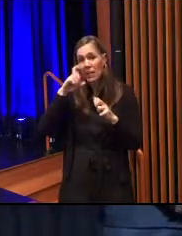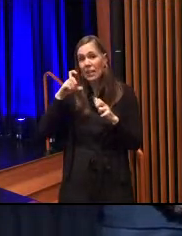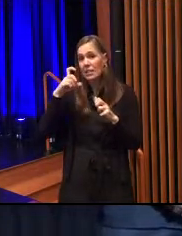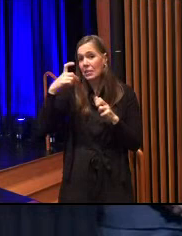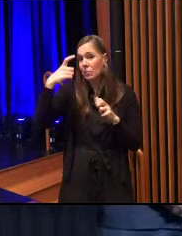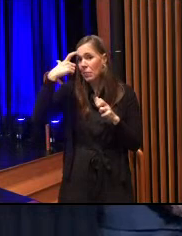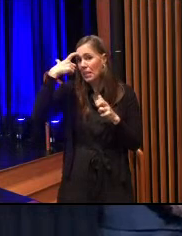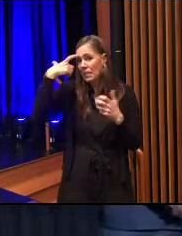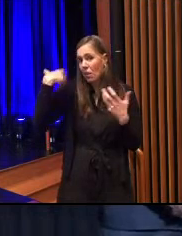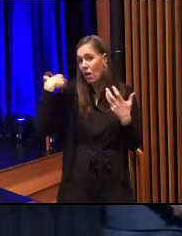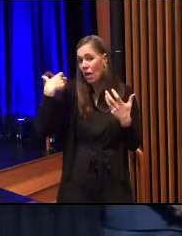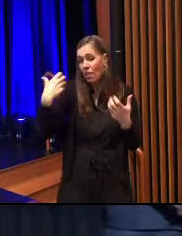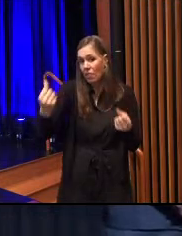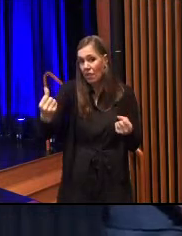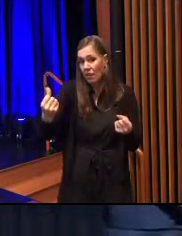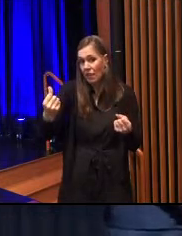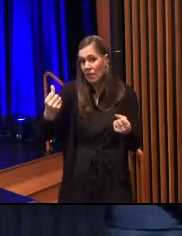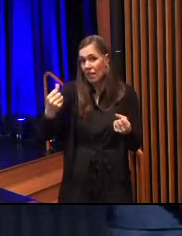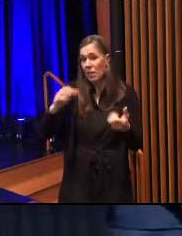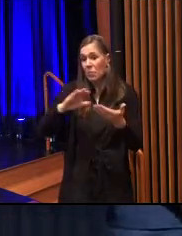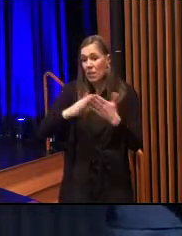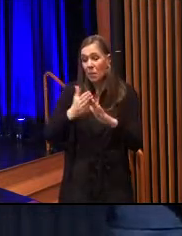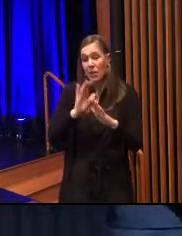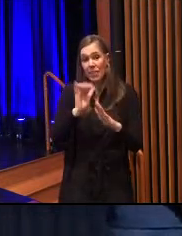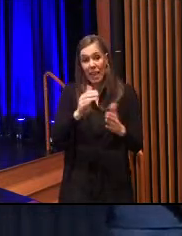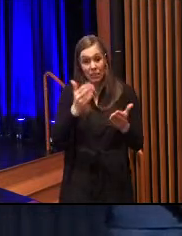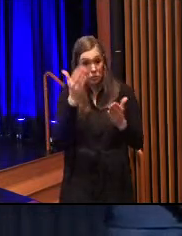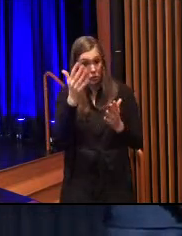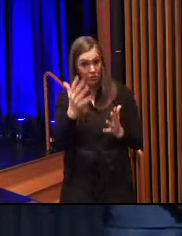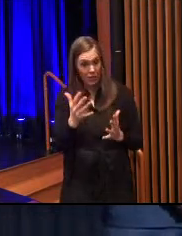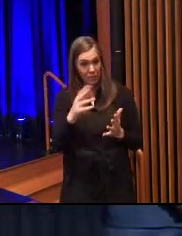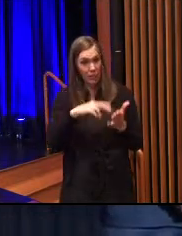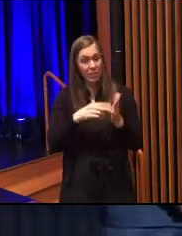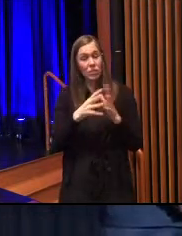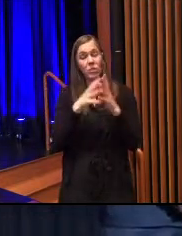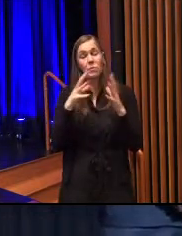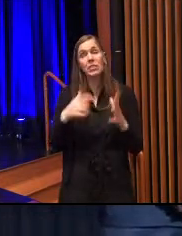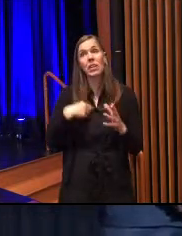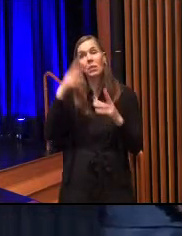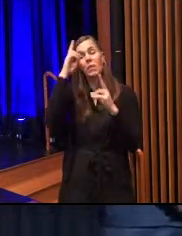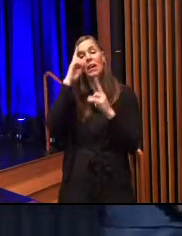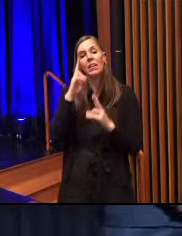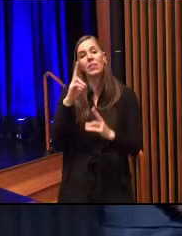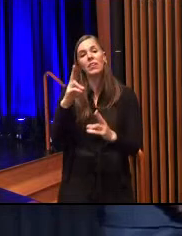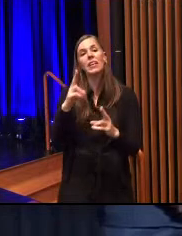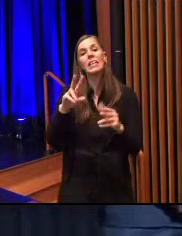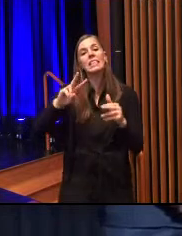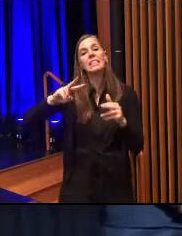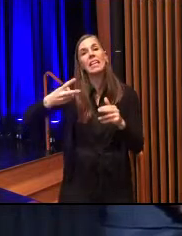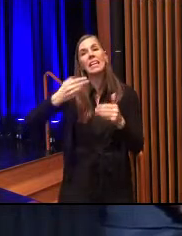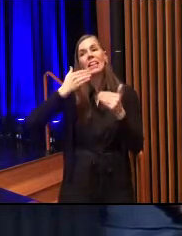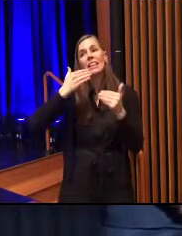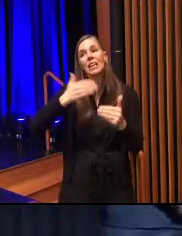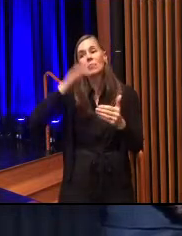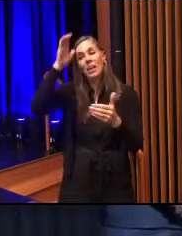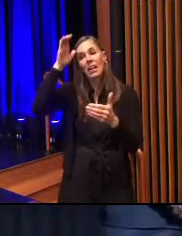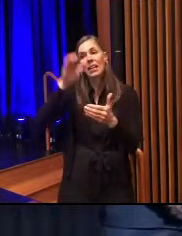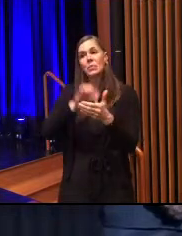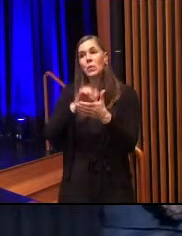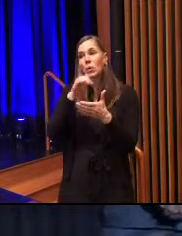health. Being that servant means so much, and I am so honored. Second of all, I have to thank my husband,